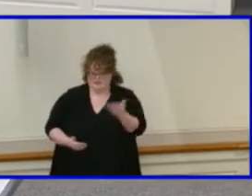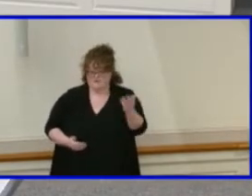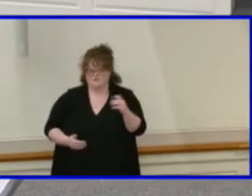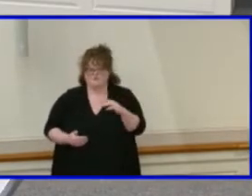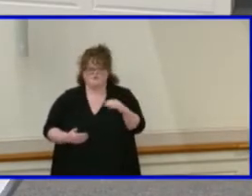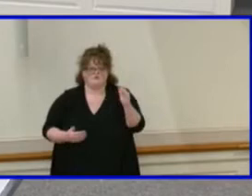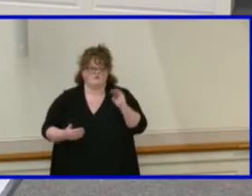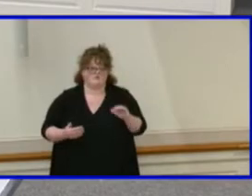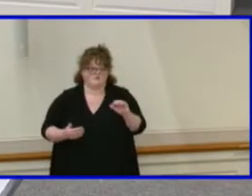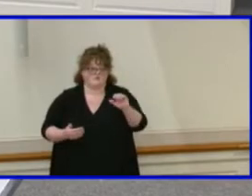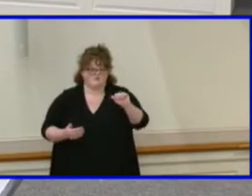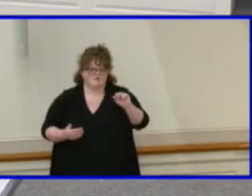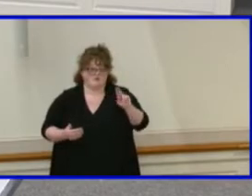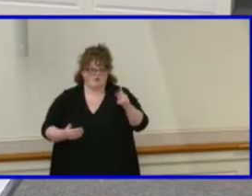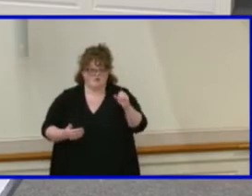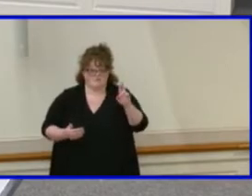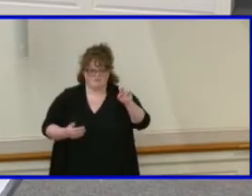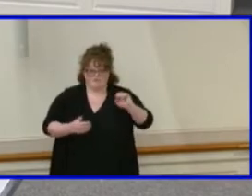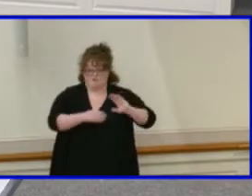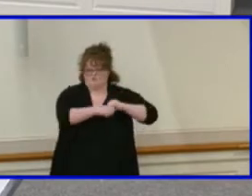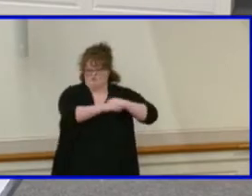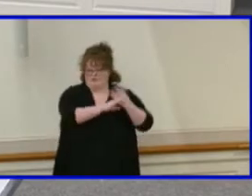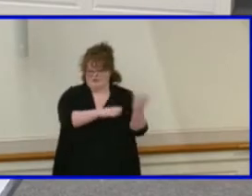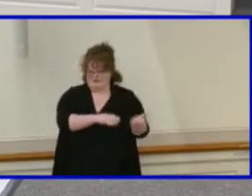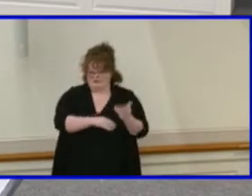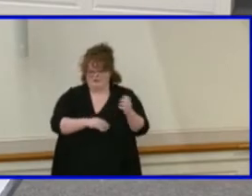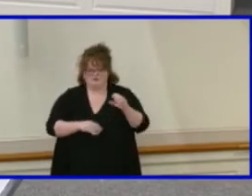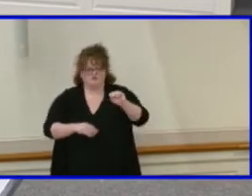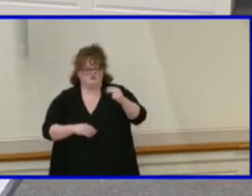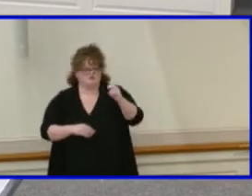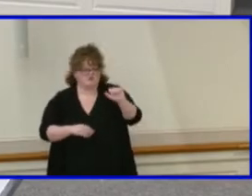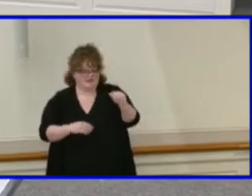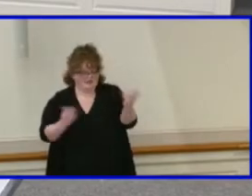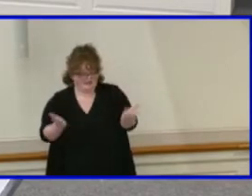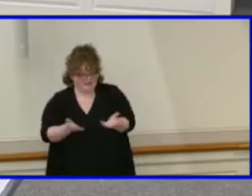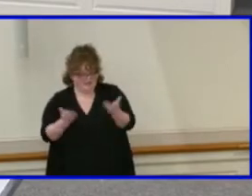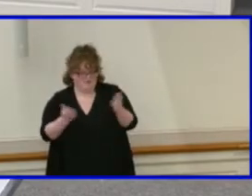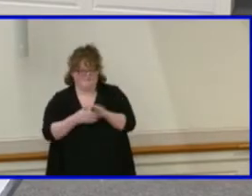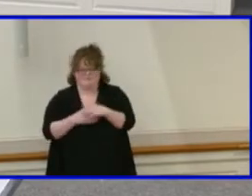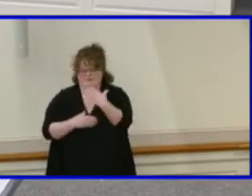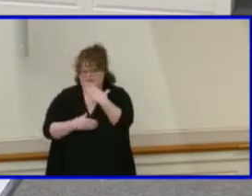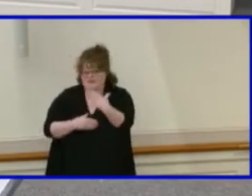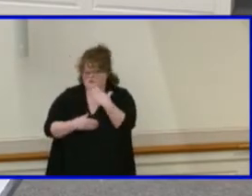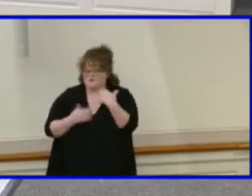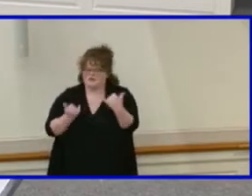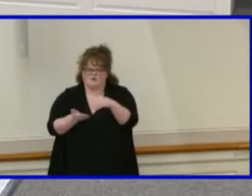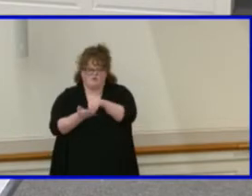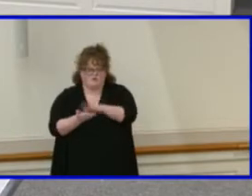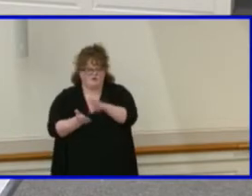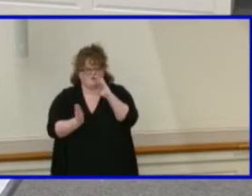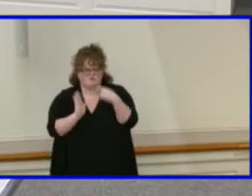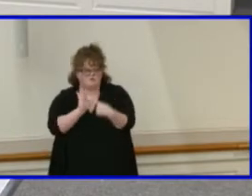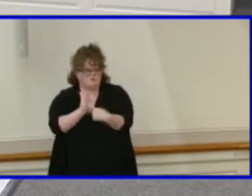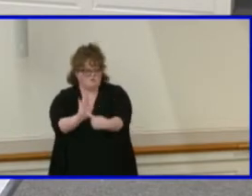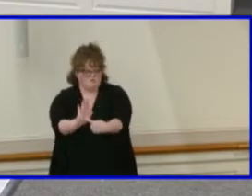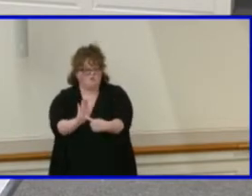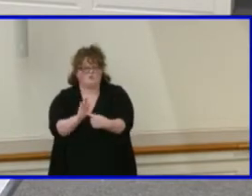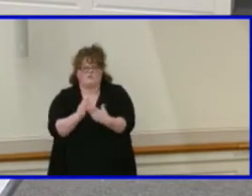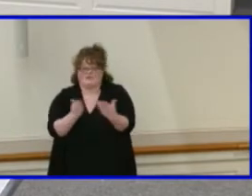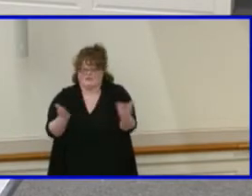Ogburn. Ms. Shea. Here. Thank you. Please let the record reflect that a quorum